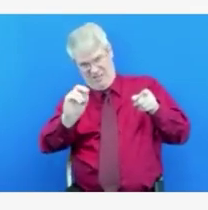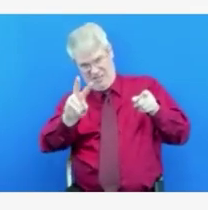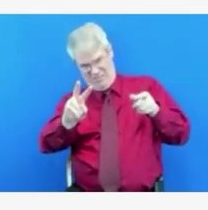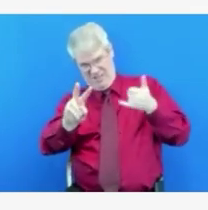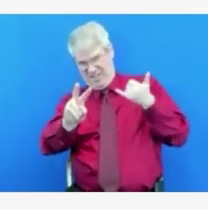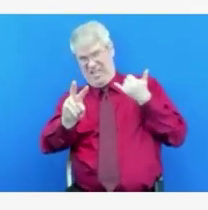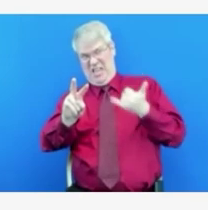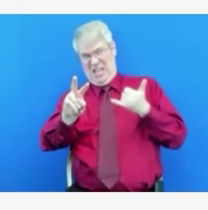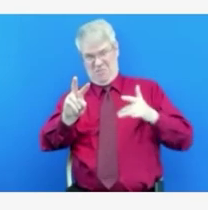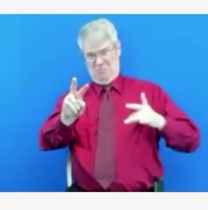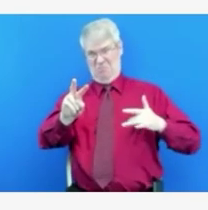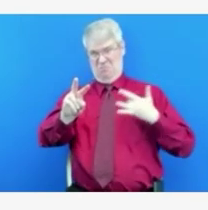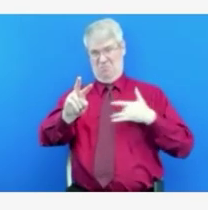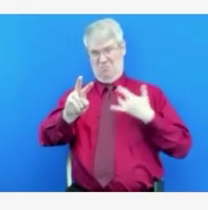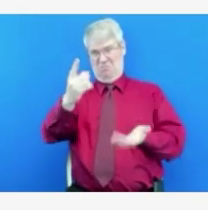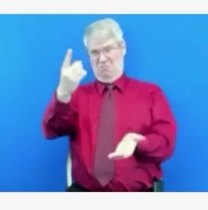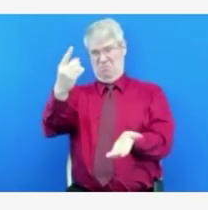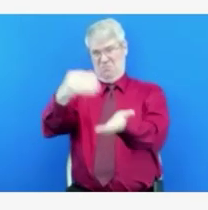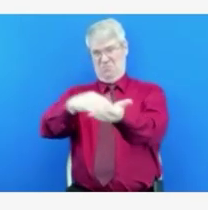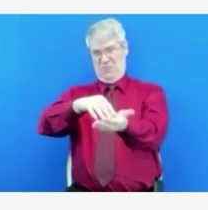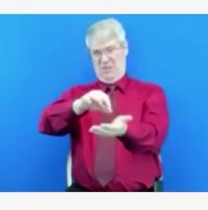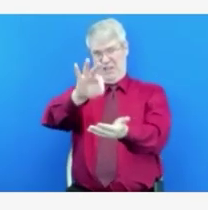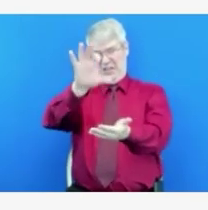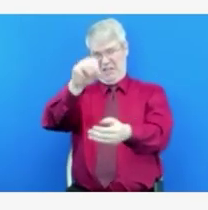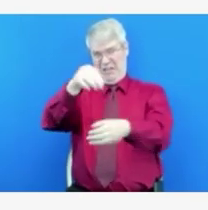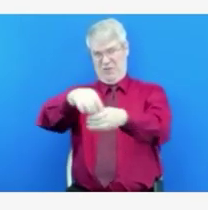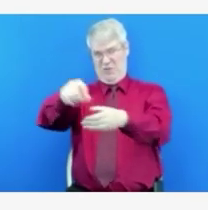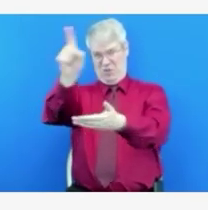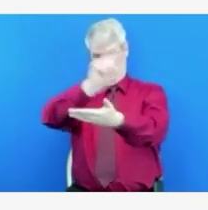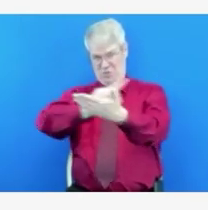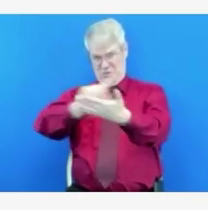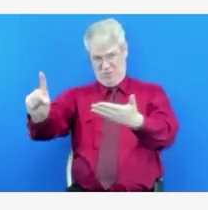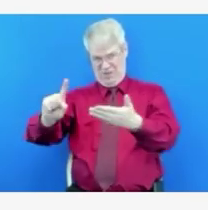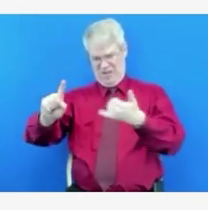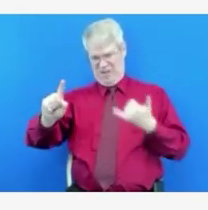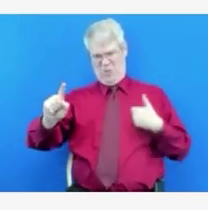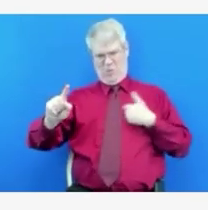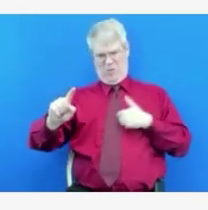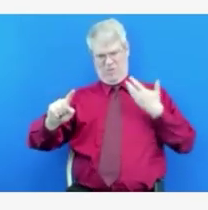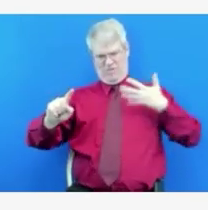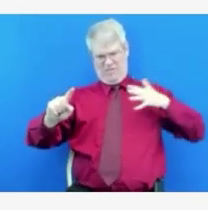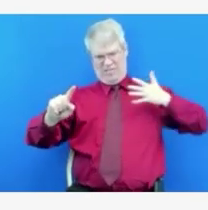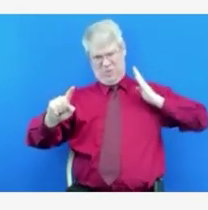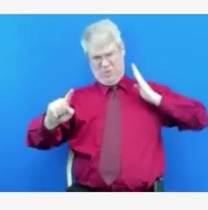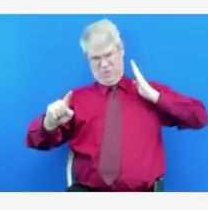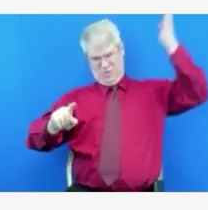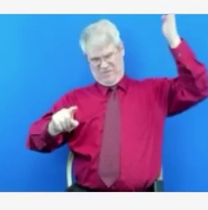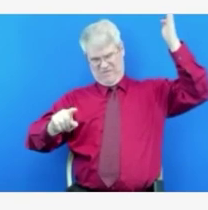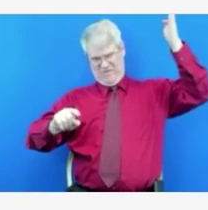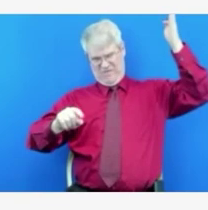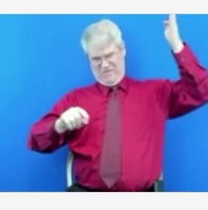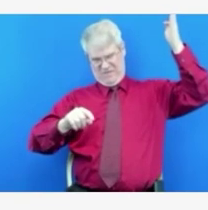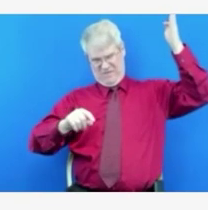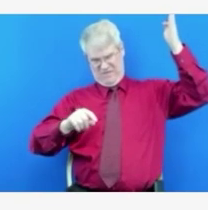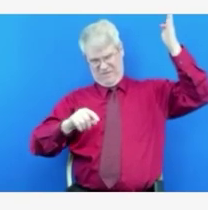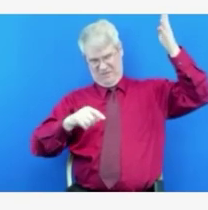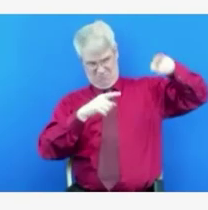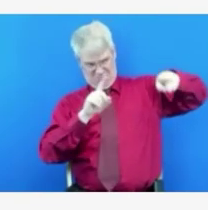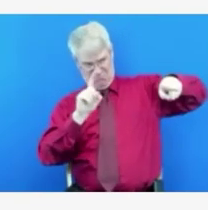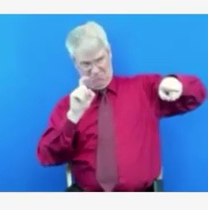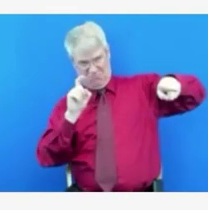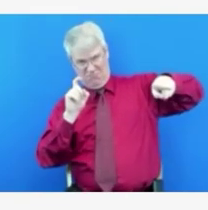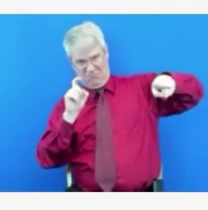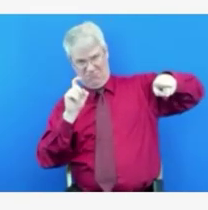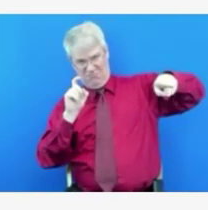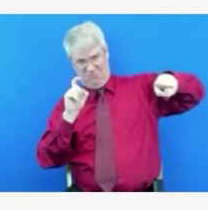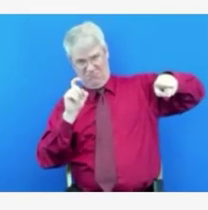you still expect to see sort of census numbers larger than what we're seeing at the moment or what we saw at